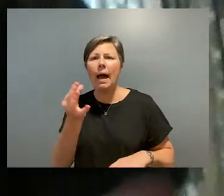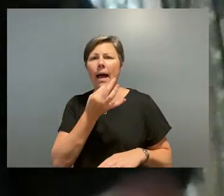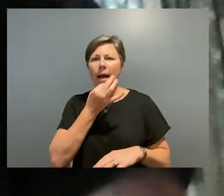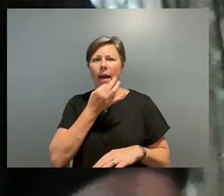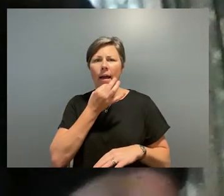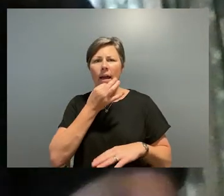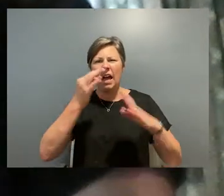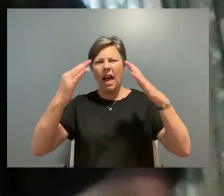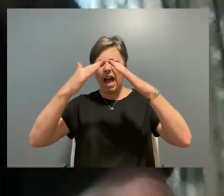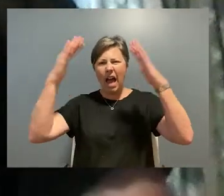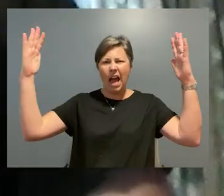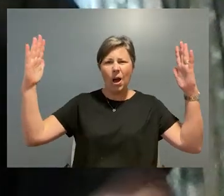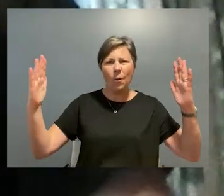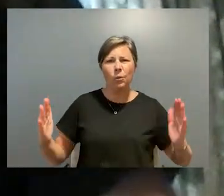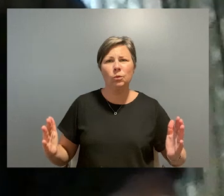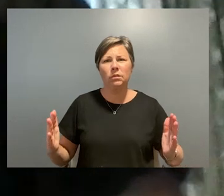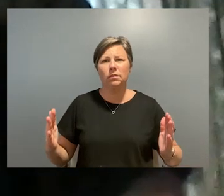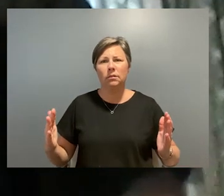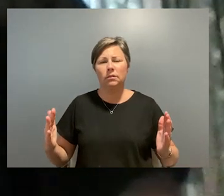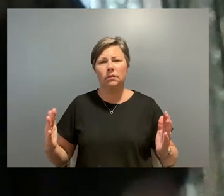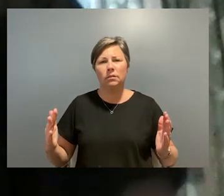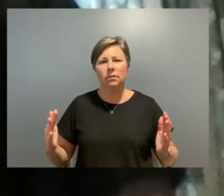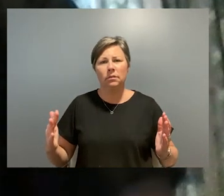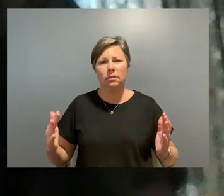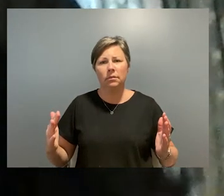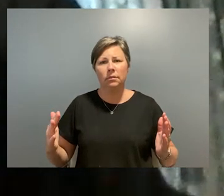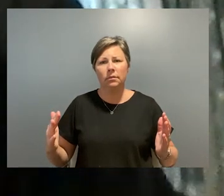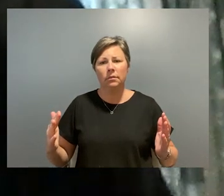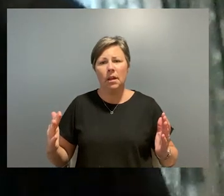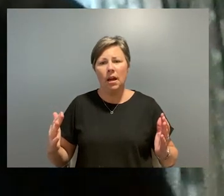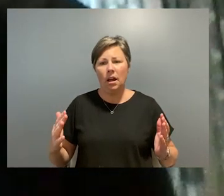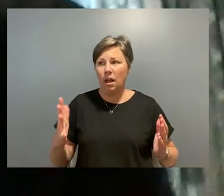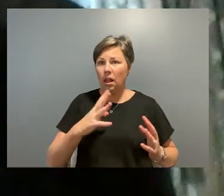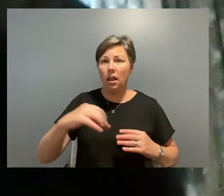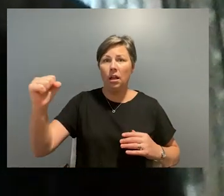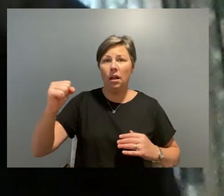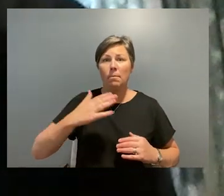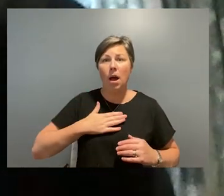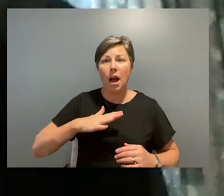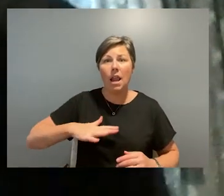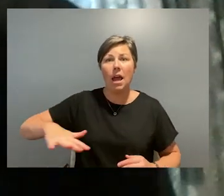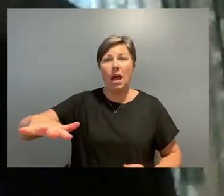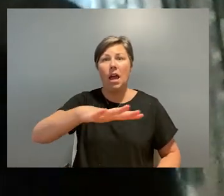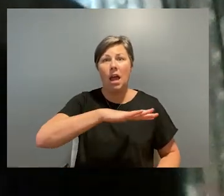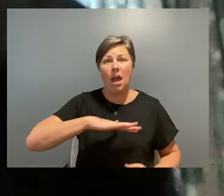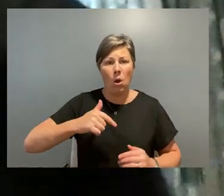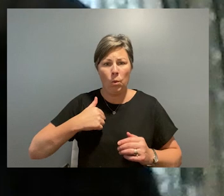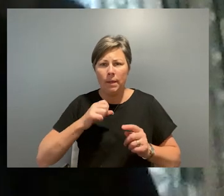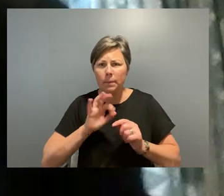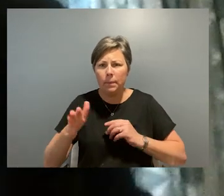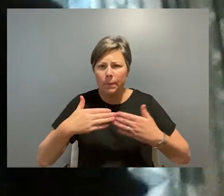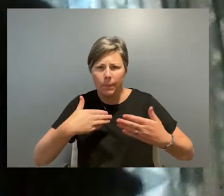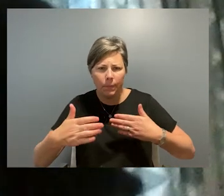wide open spaces, beautiful landscape, expertly managed by my ancestors, mainly with fire.